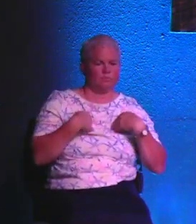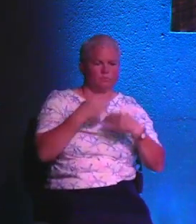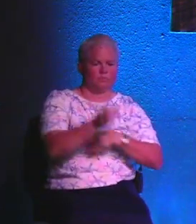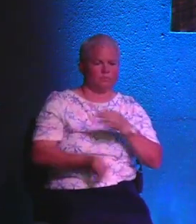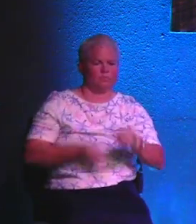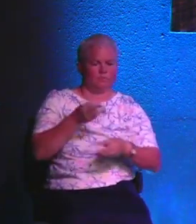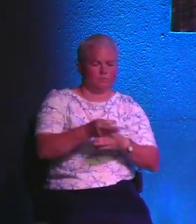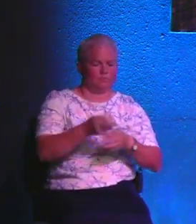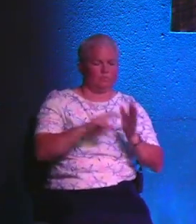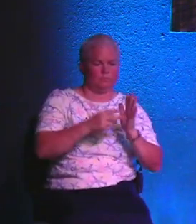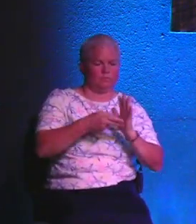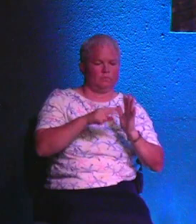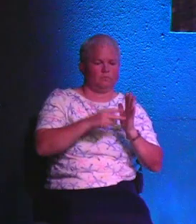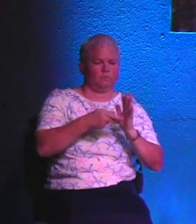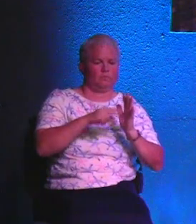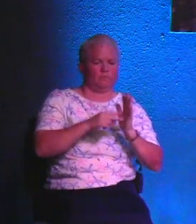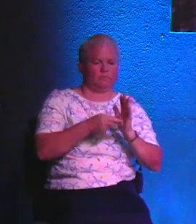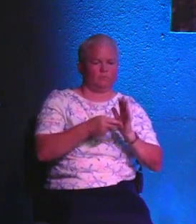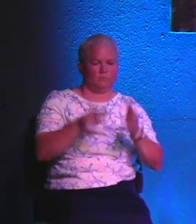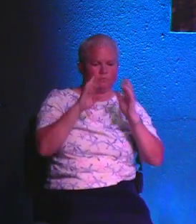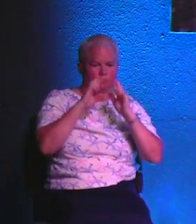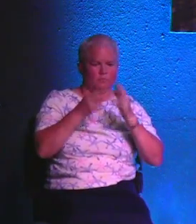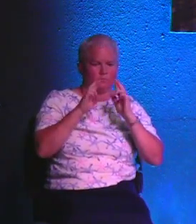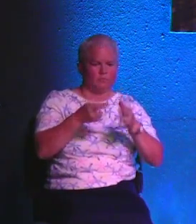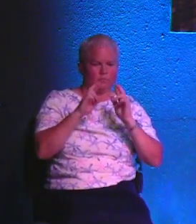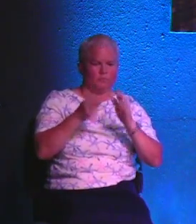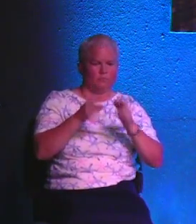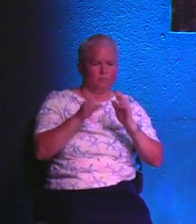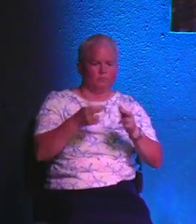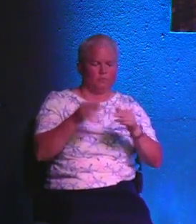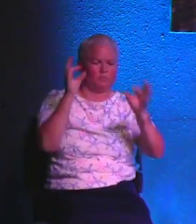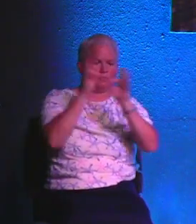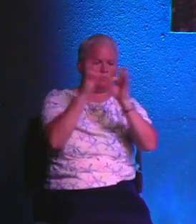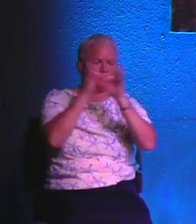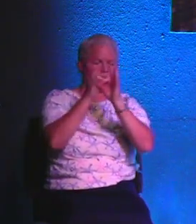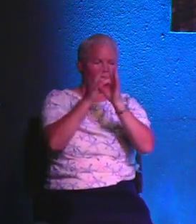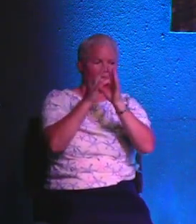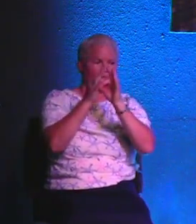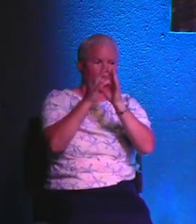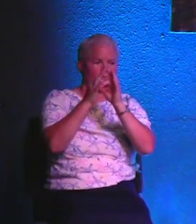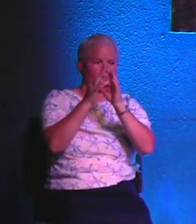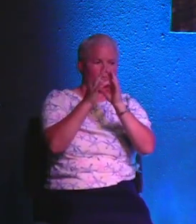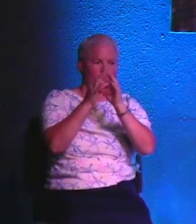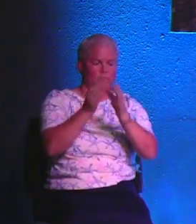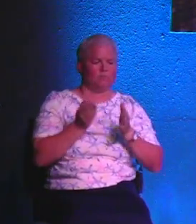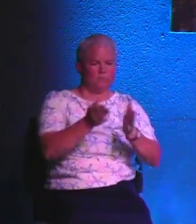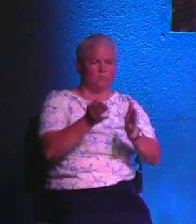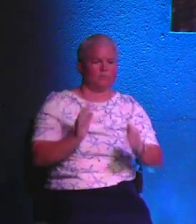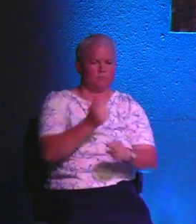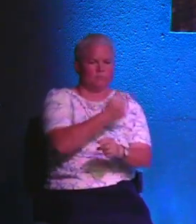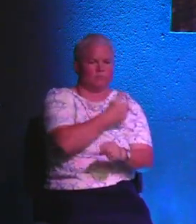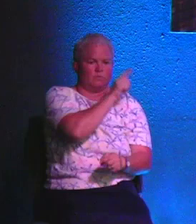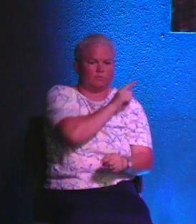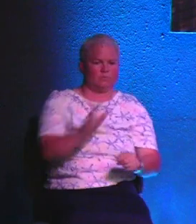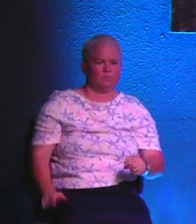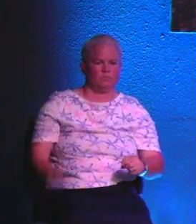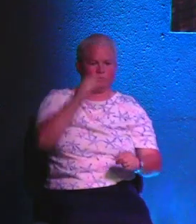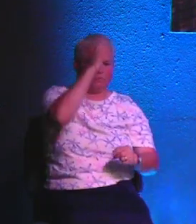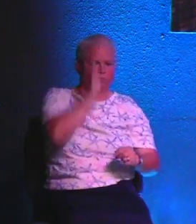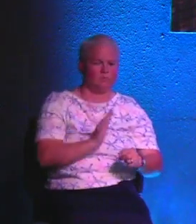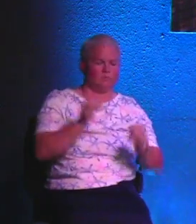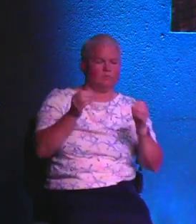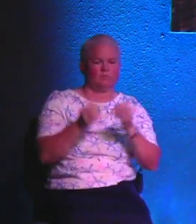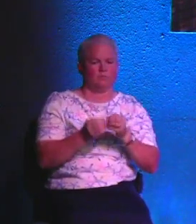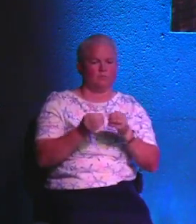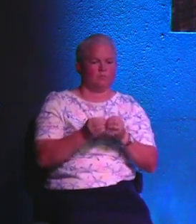world for a purpose and a reason. And we want to be faithful and a good steward of what you have given us. But Lord God, ultimately, I